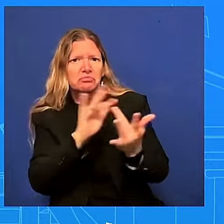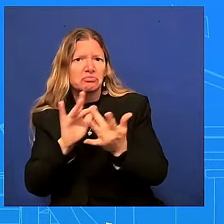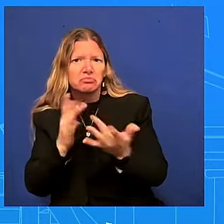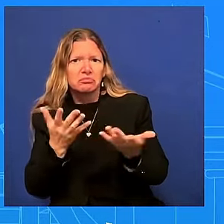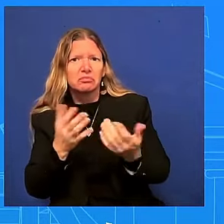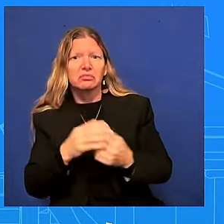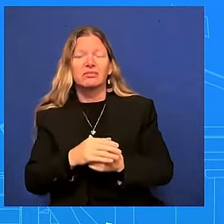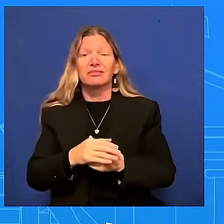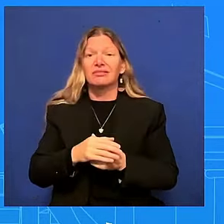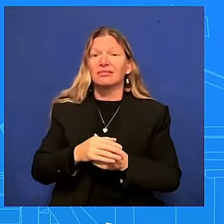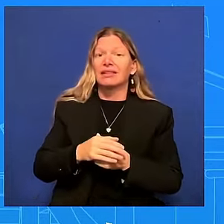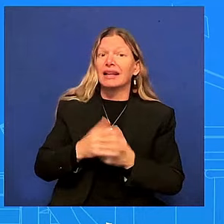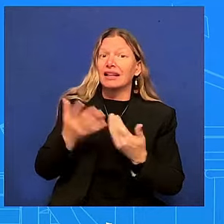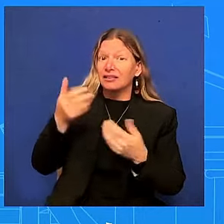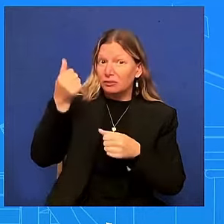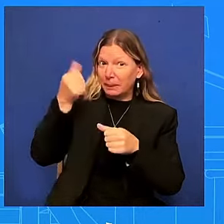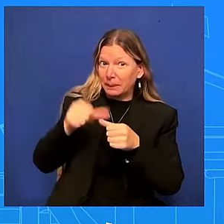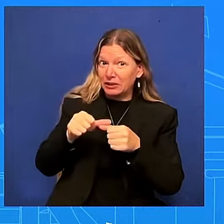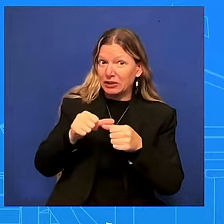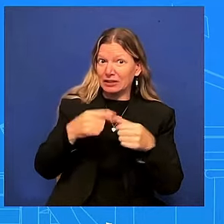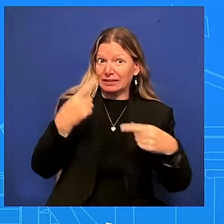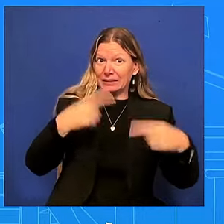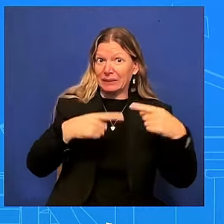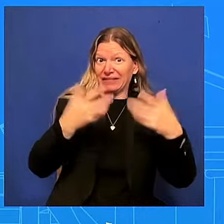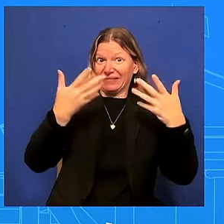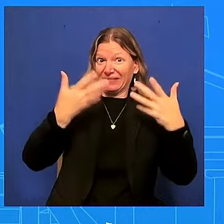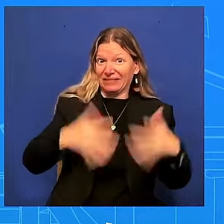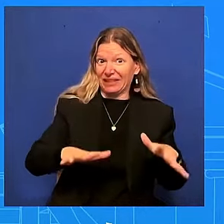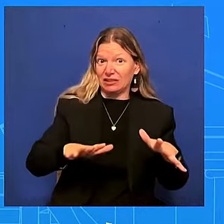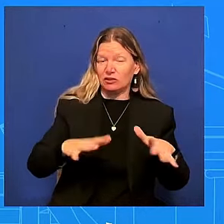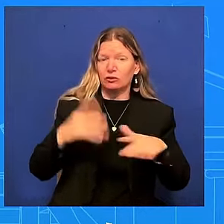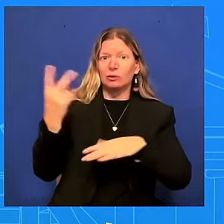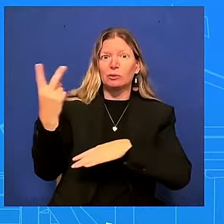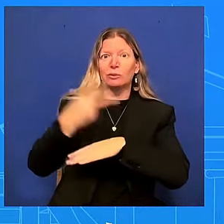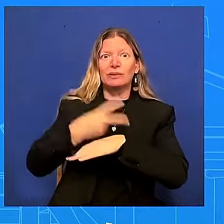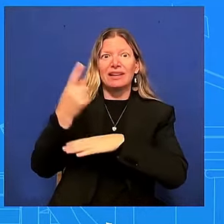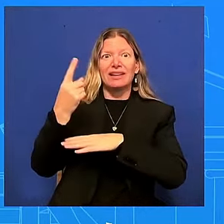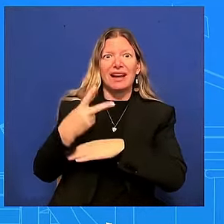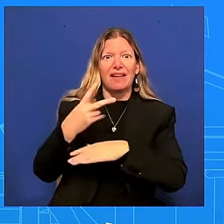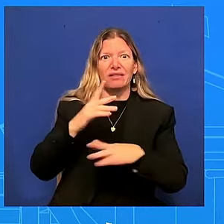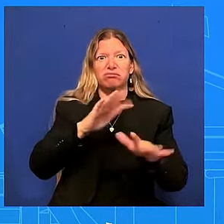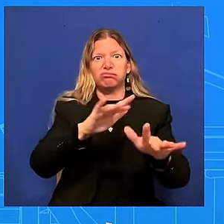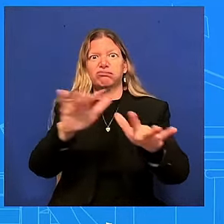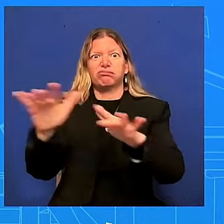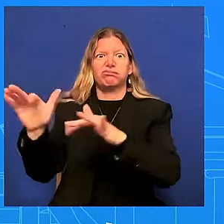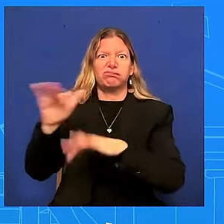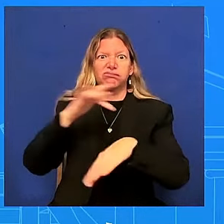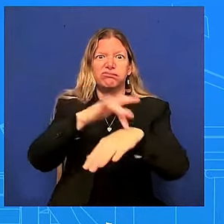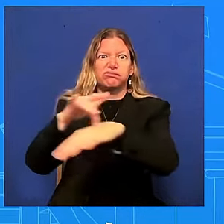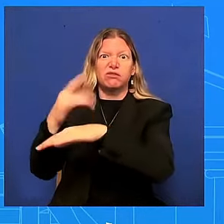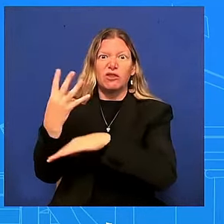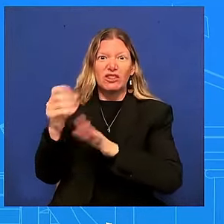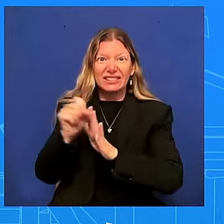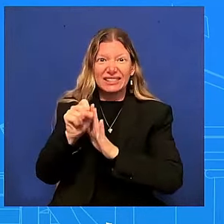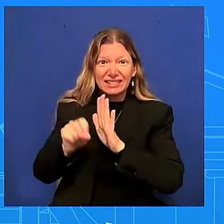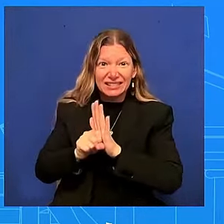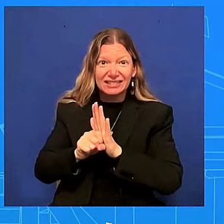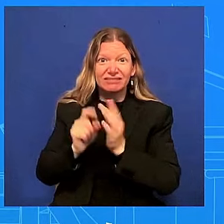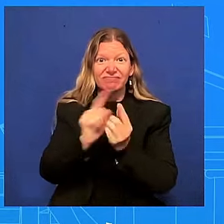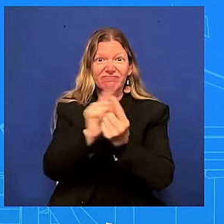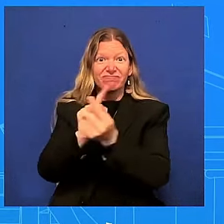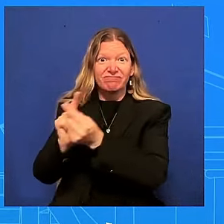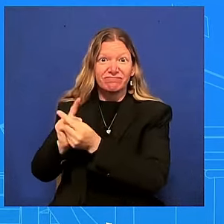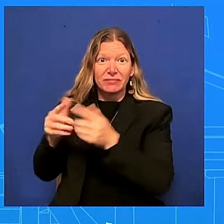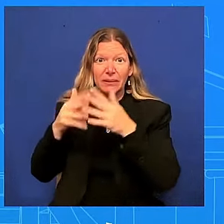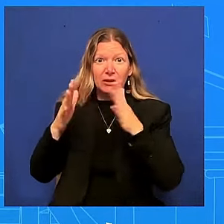out there hearing directly from the american people engaging directly from the american people obviously he respects the democratic leadership uh it is